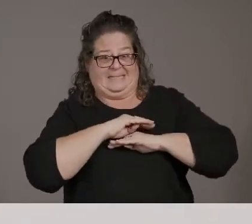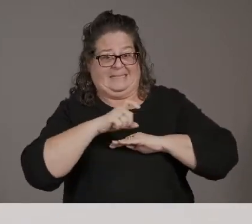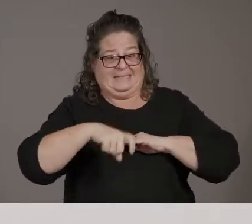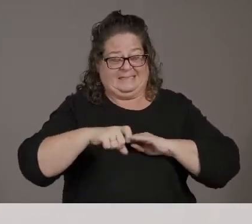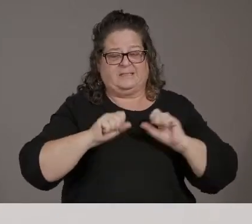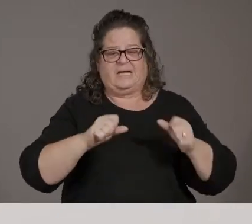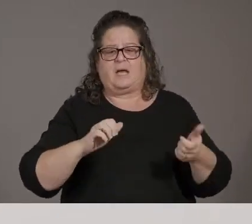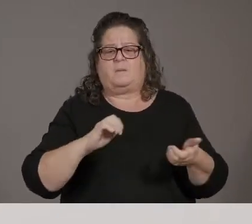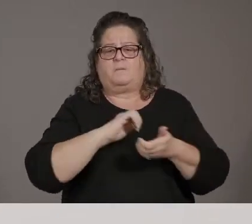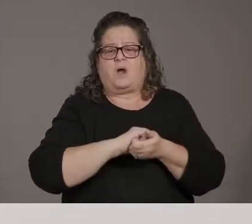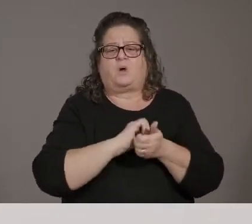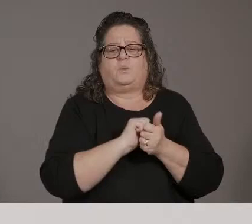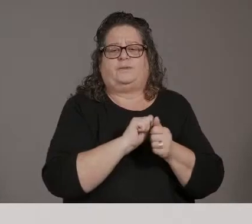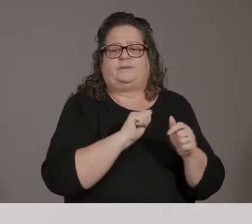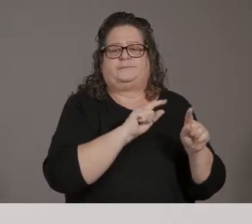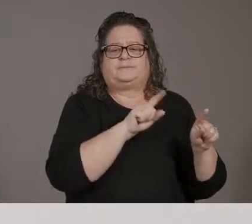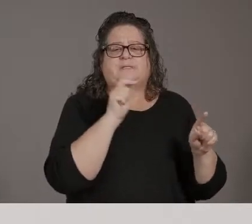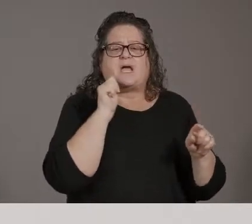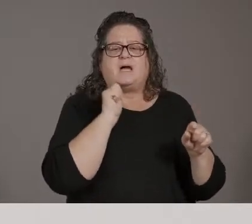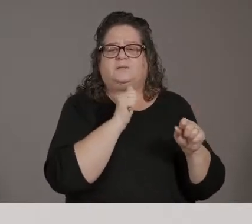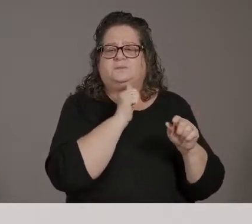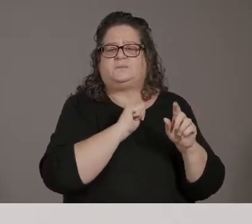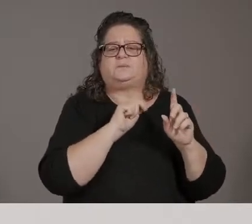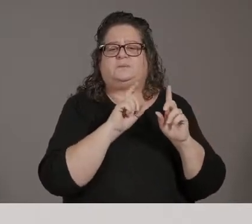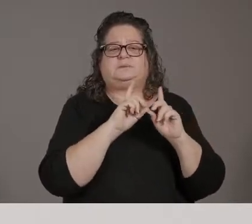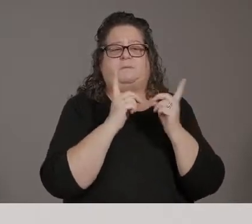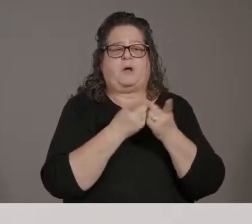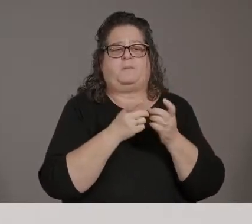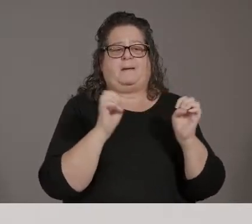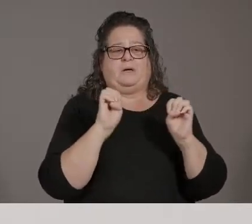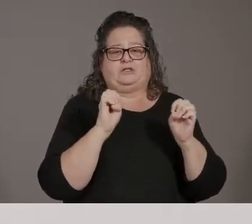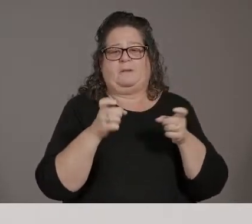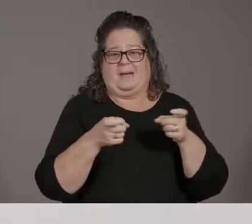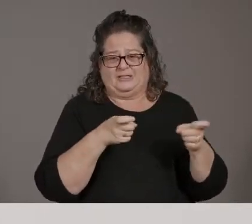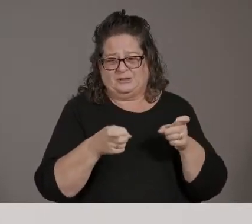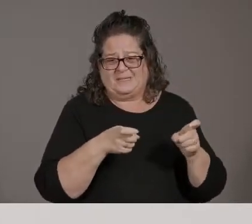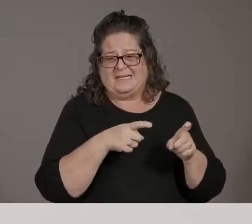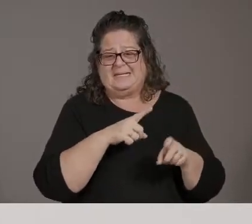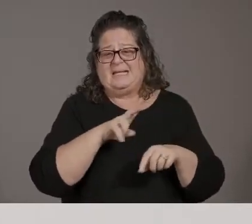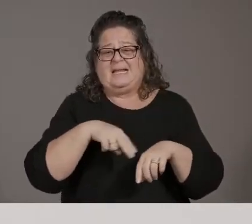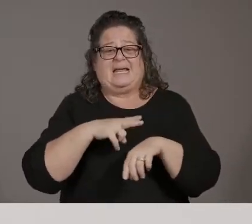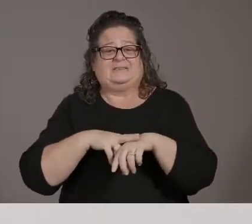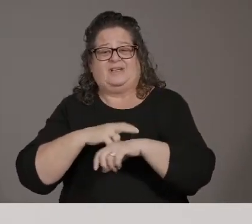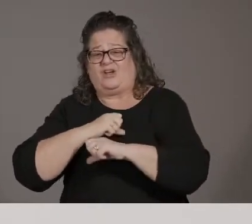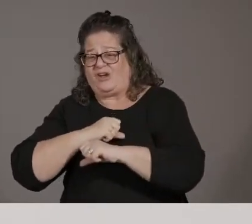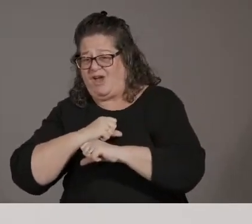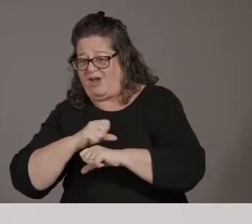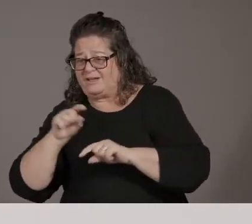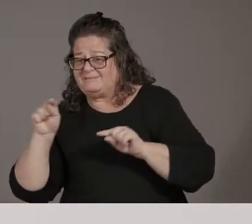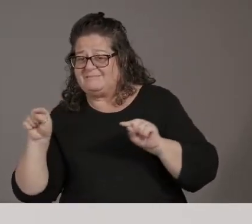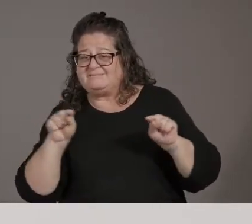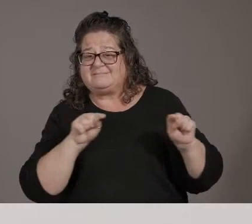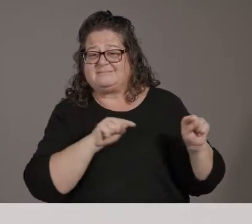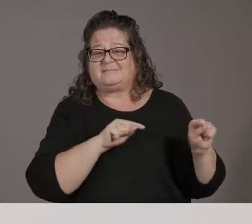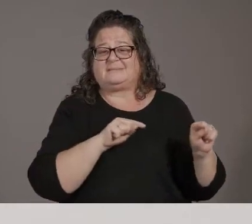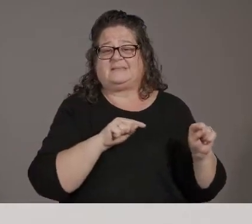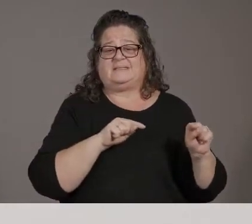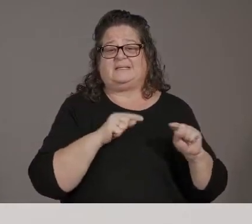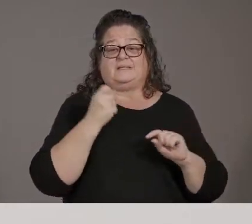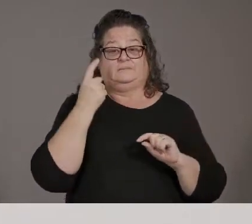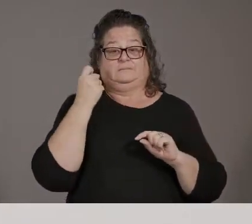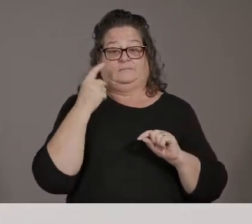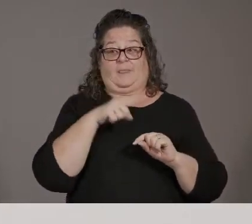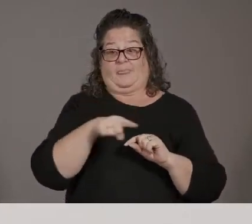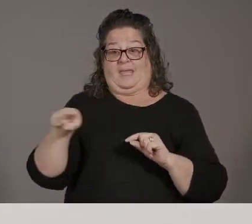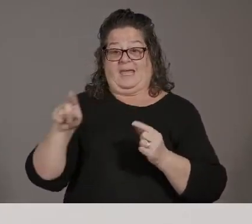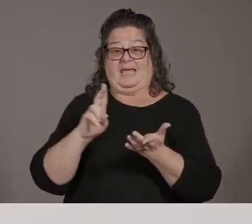National Guard and all of those, um, transitioning, uh, the, the pods to state pods as those contracts are, um,